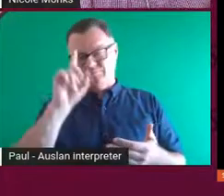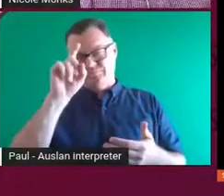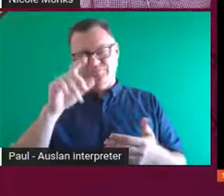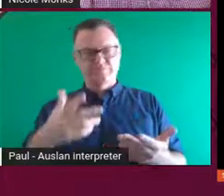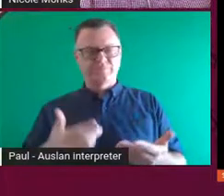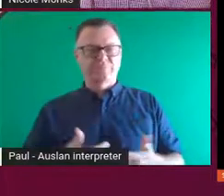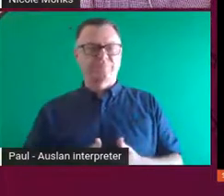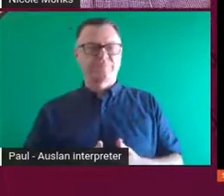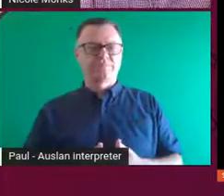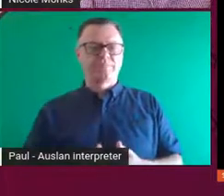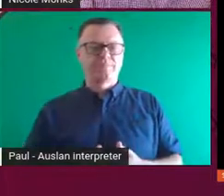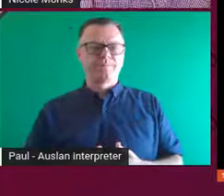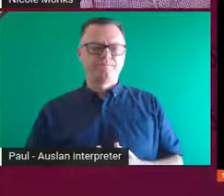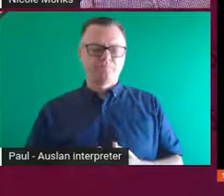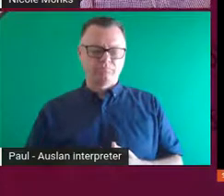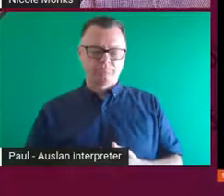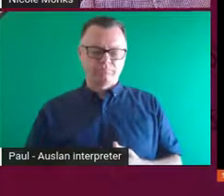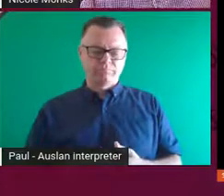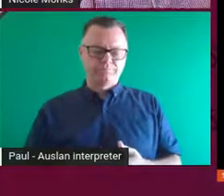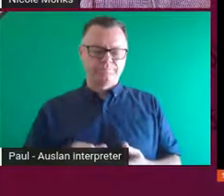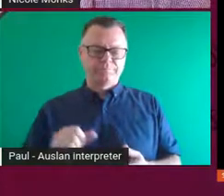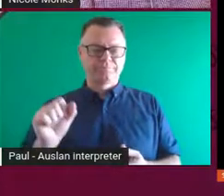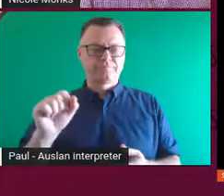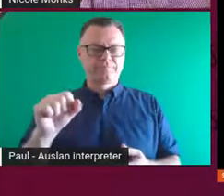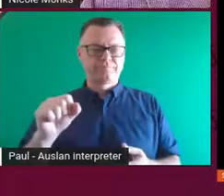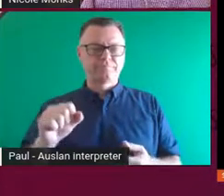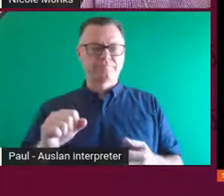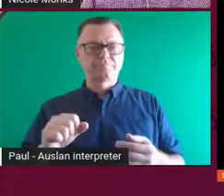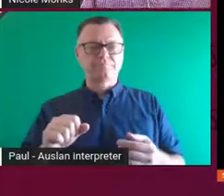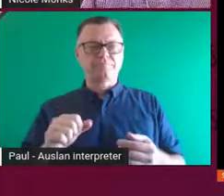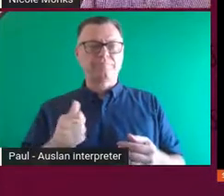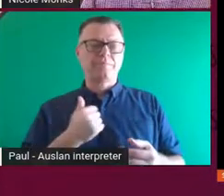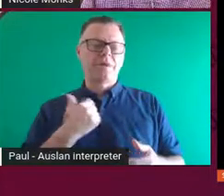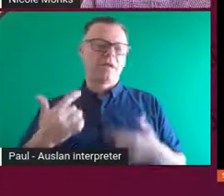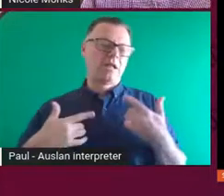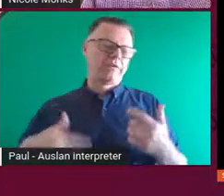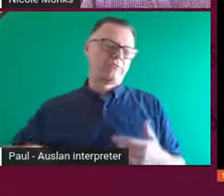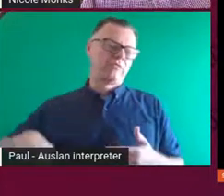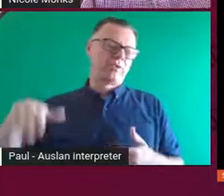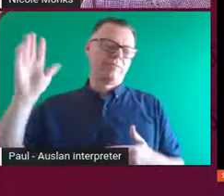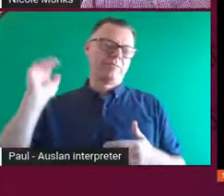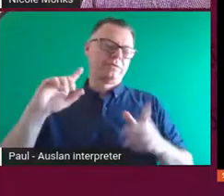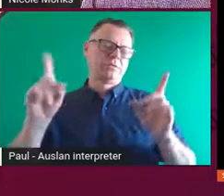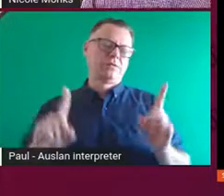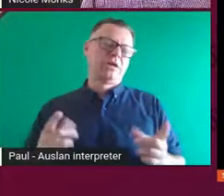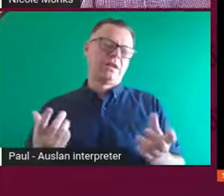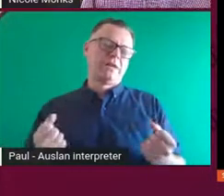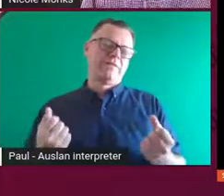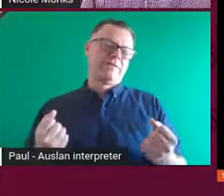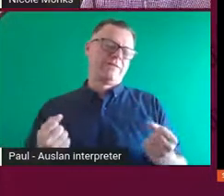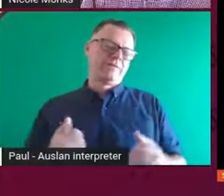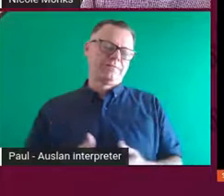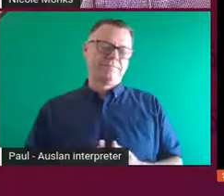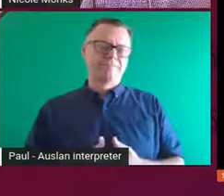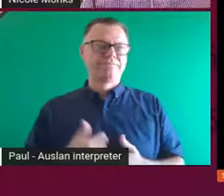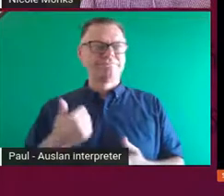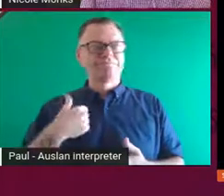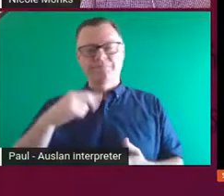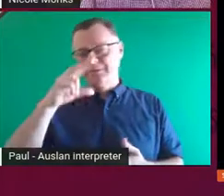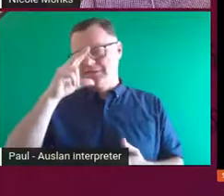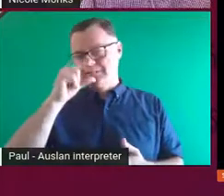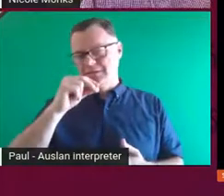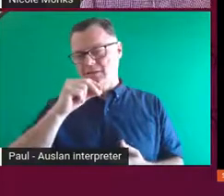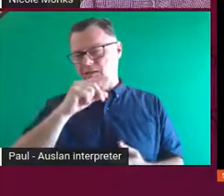Yeah, I think design has always been a part of my life is probably where it kind of sits. When I was quite young,